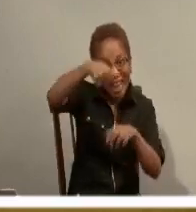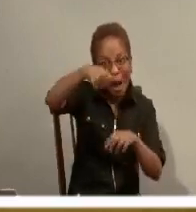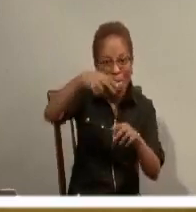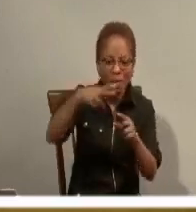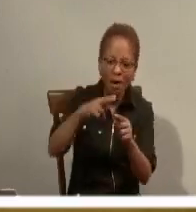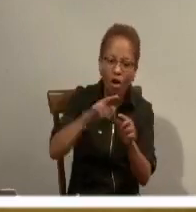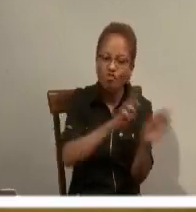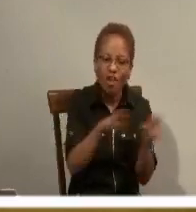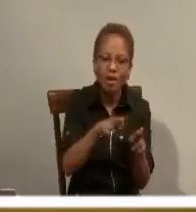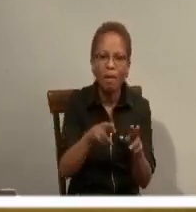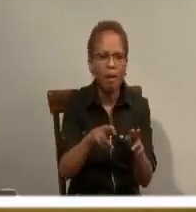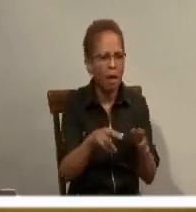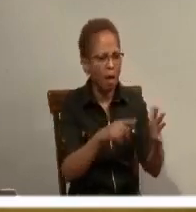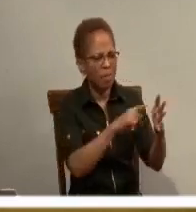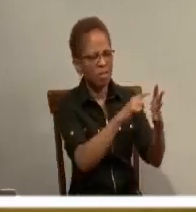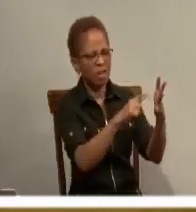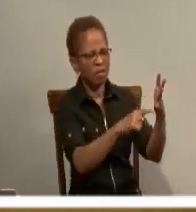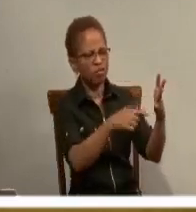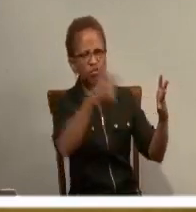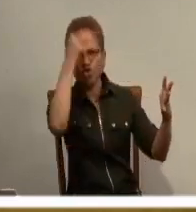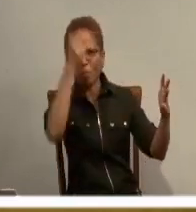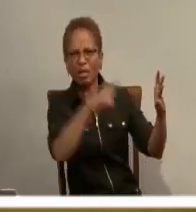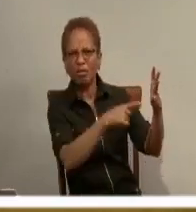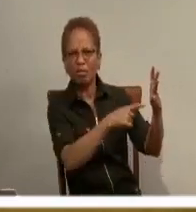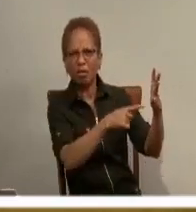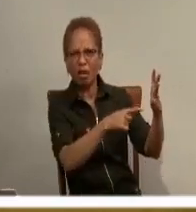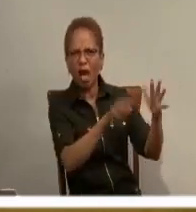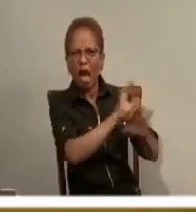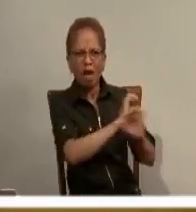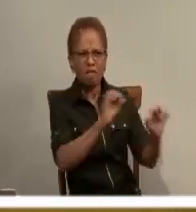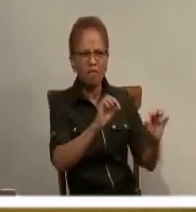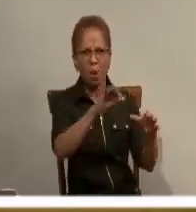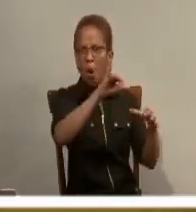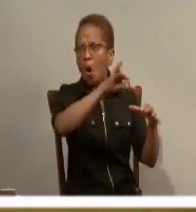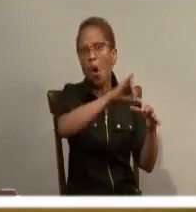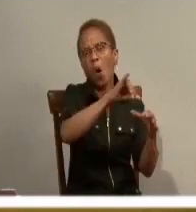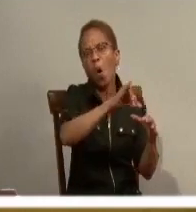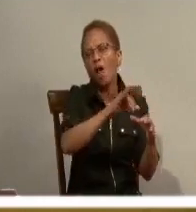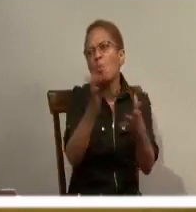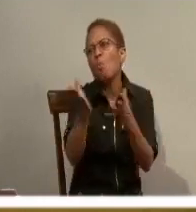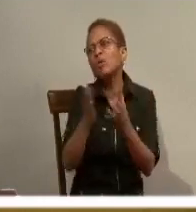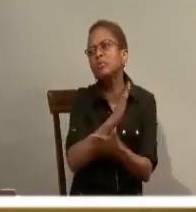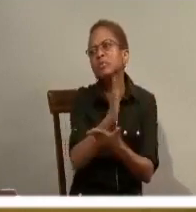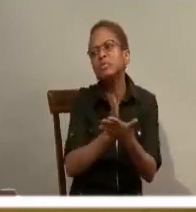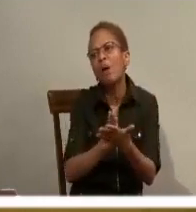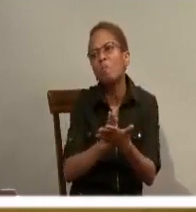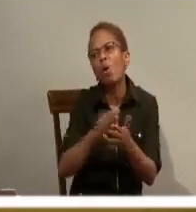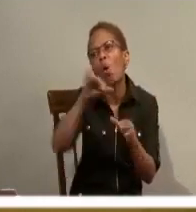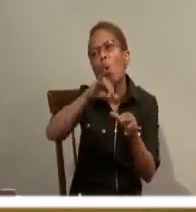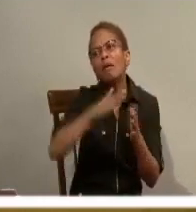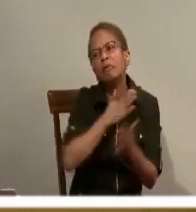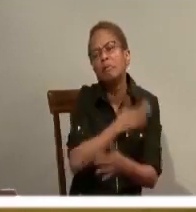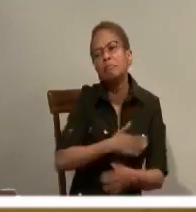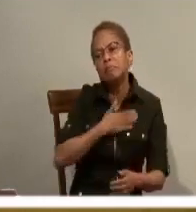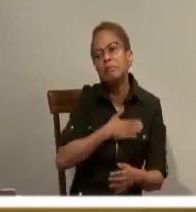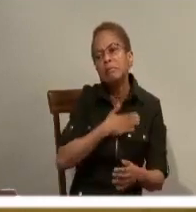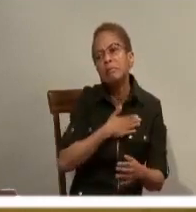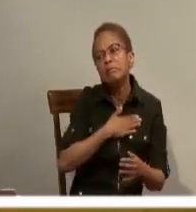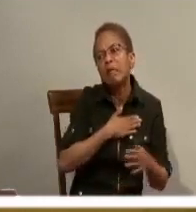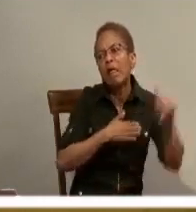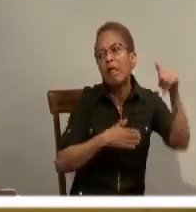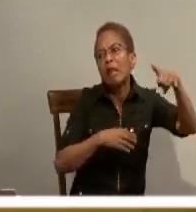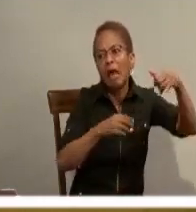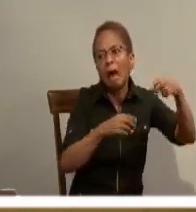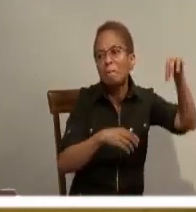foolish ones said to the sensible ones give us some of your oil our lamps are going out.